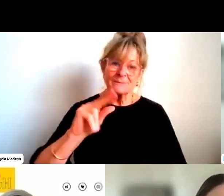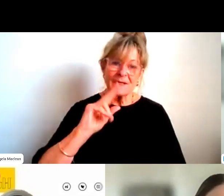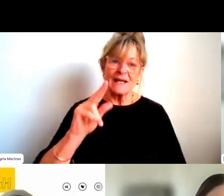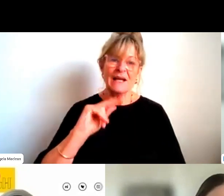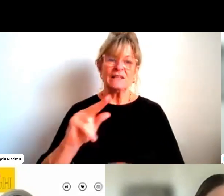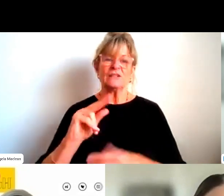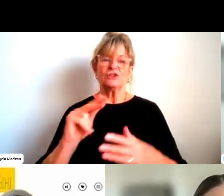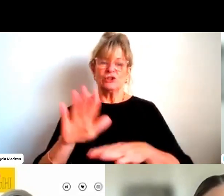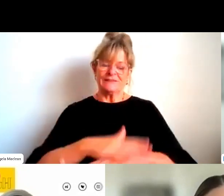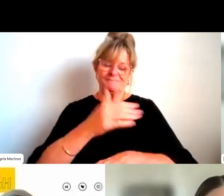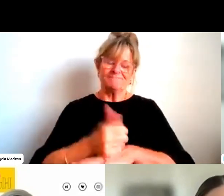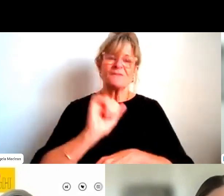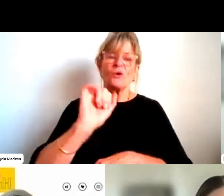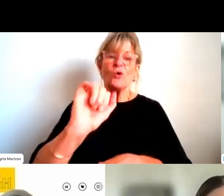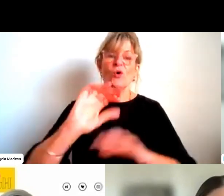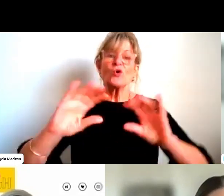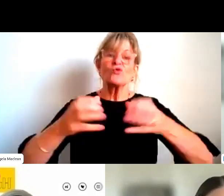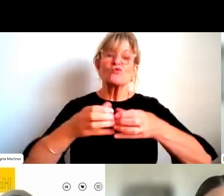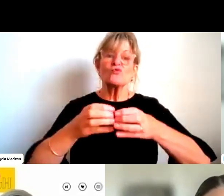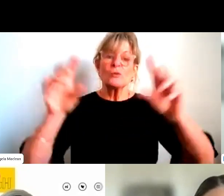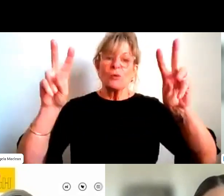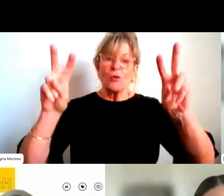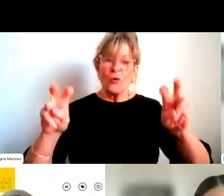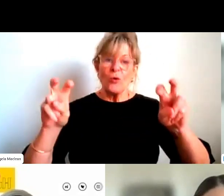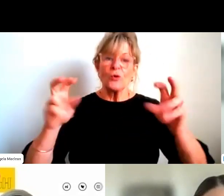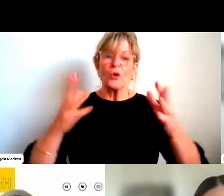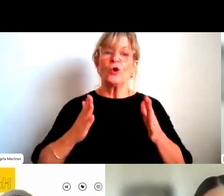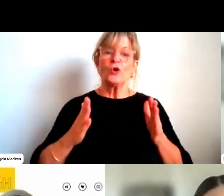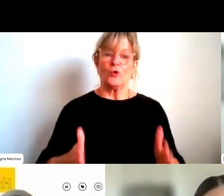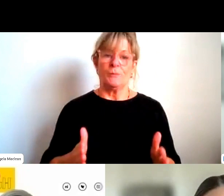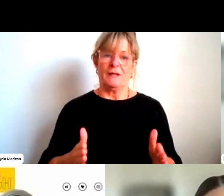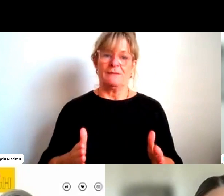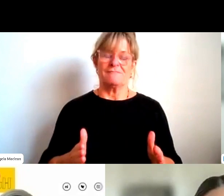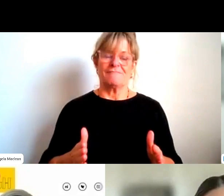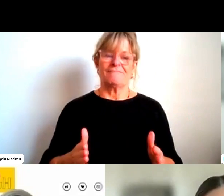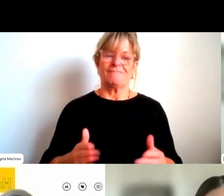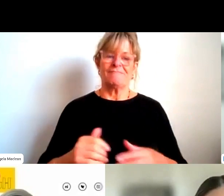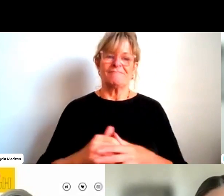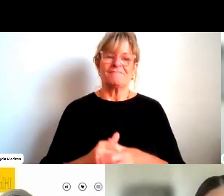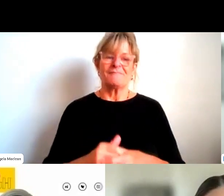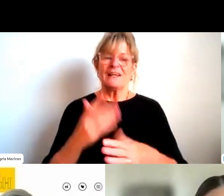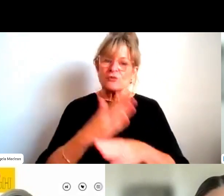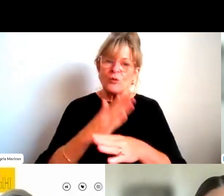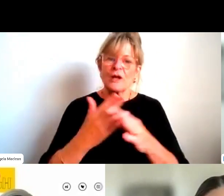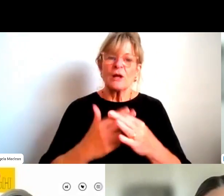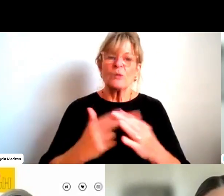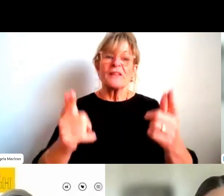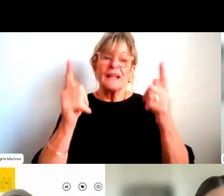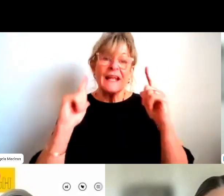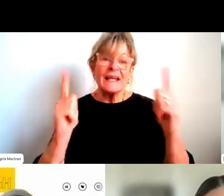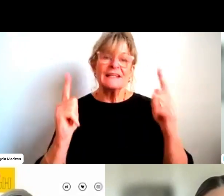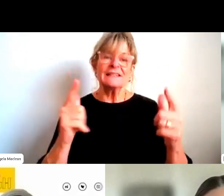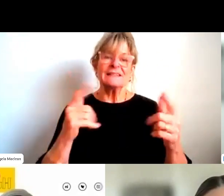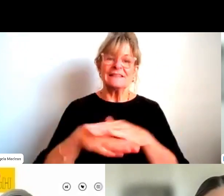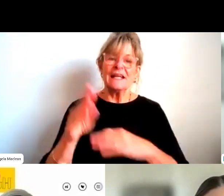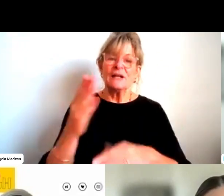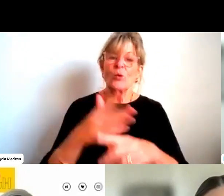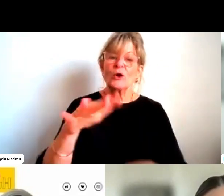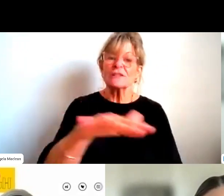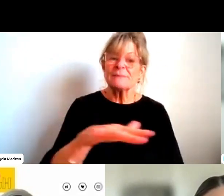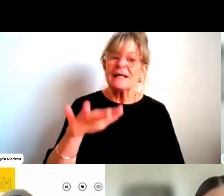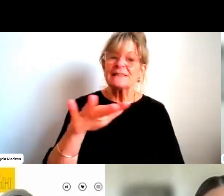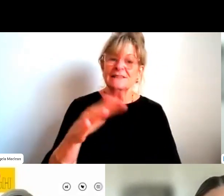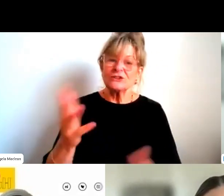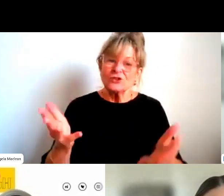The Good Human, which is a happy coming together of Rana's passion, working with leaders and workspaces to drive cultural